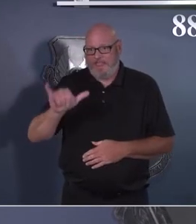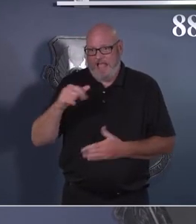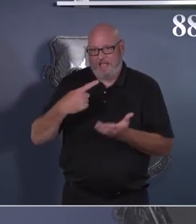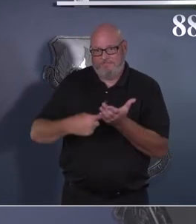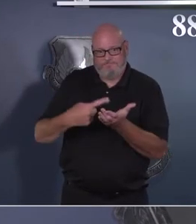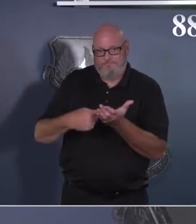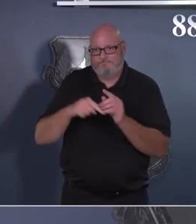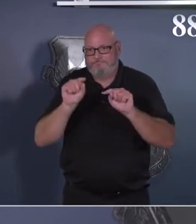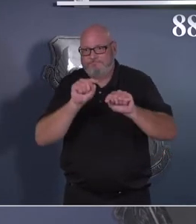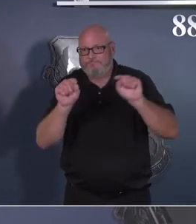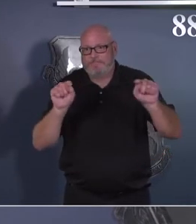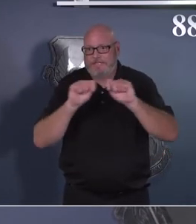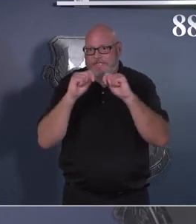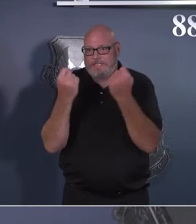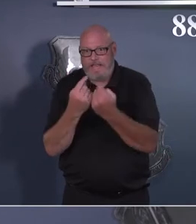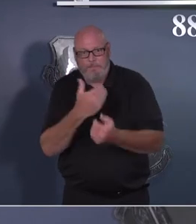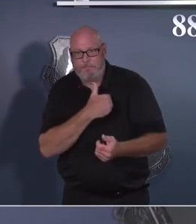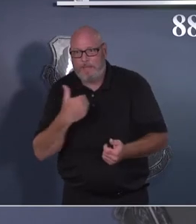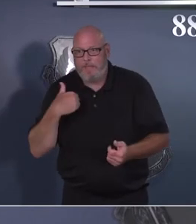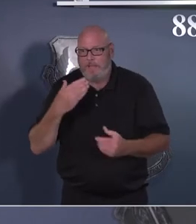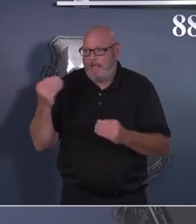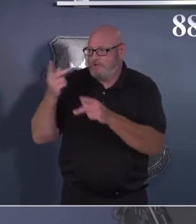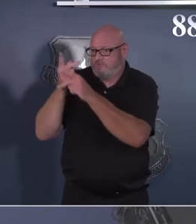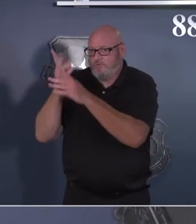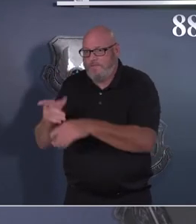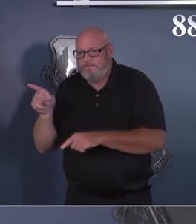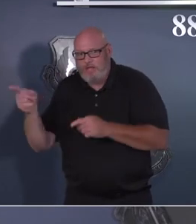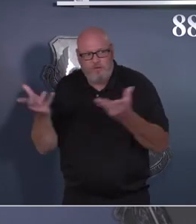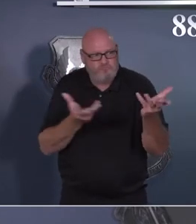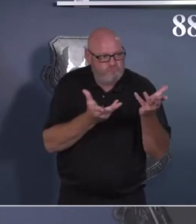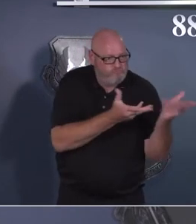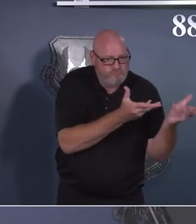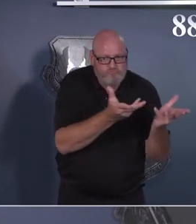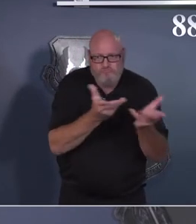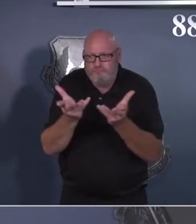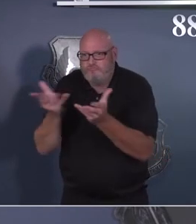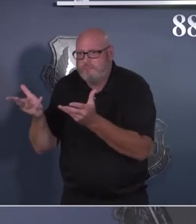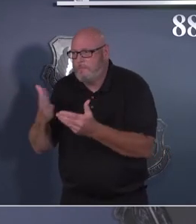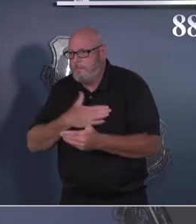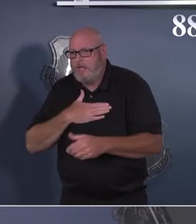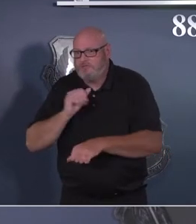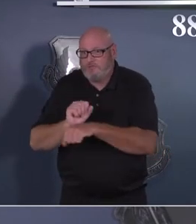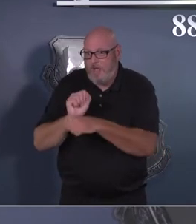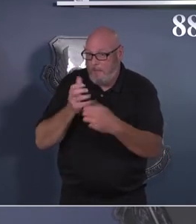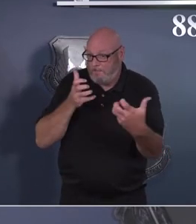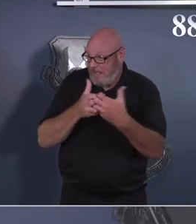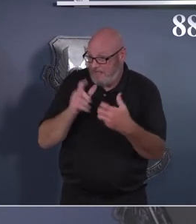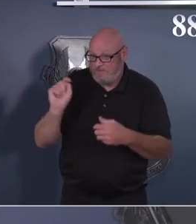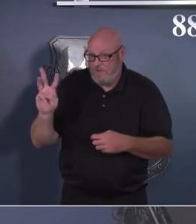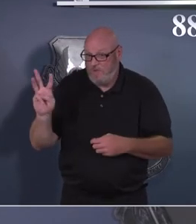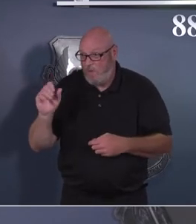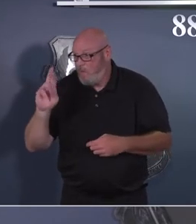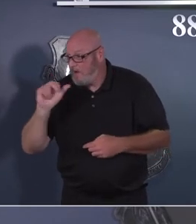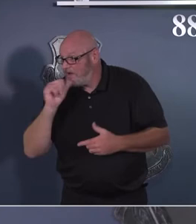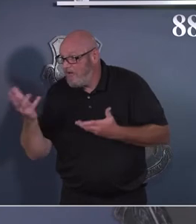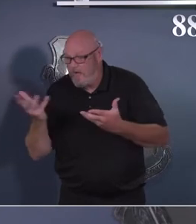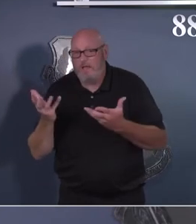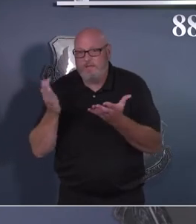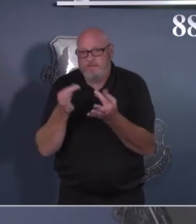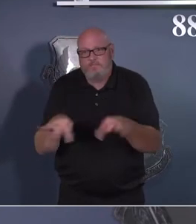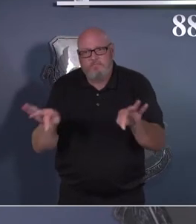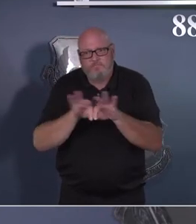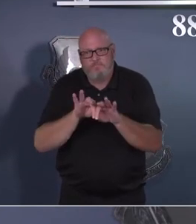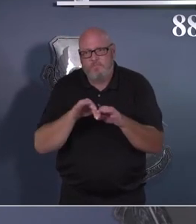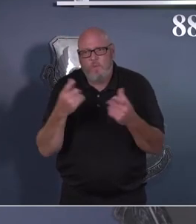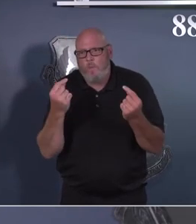and their supervisor and a focus on what jobs are compatible for telework and what situations make sense for the individuals